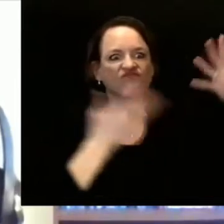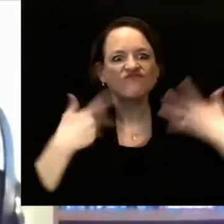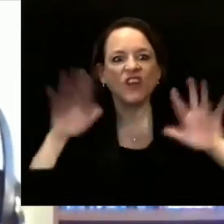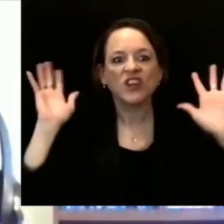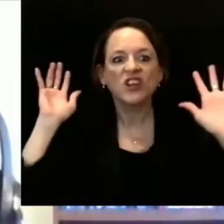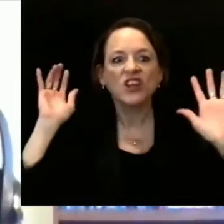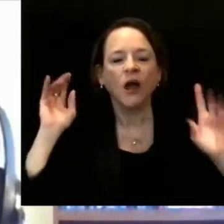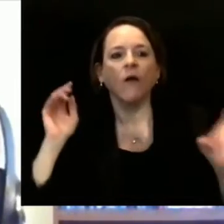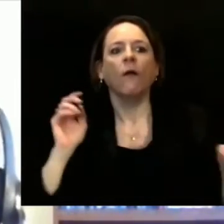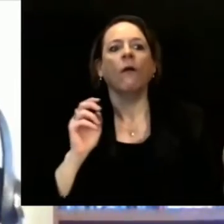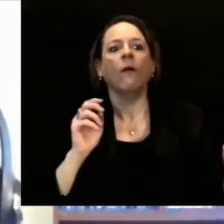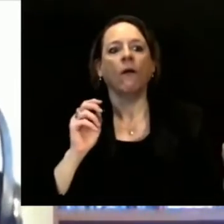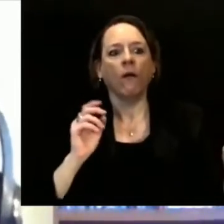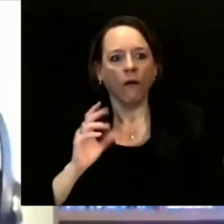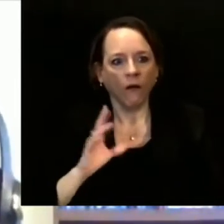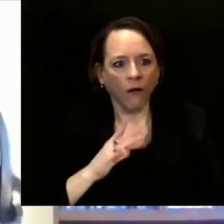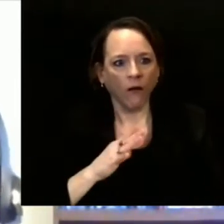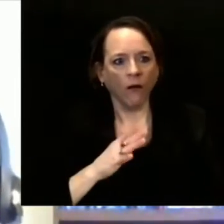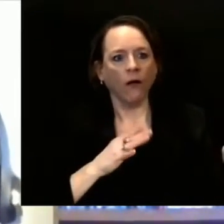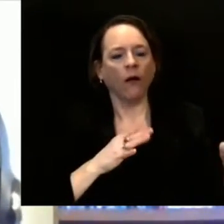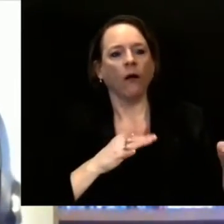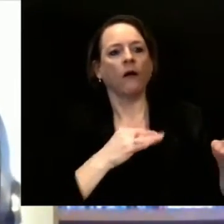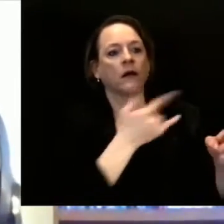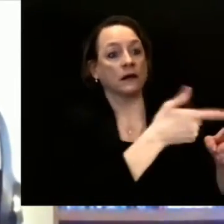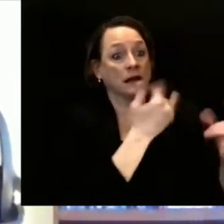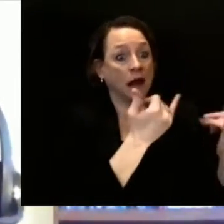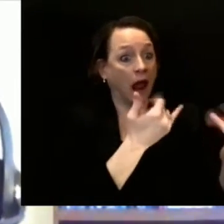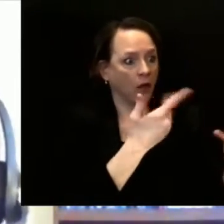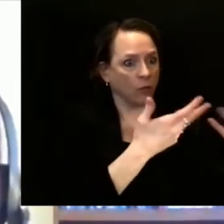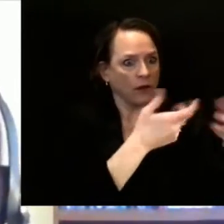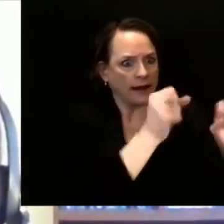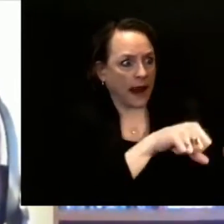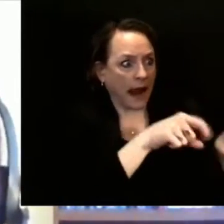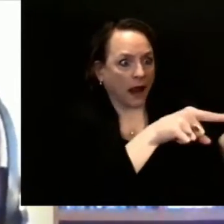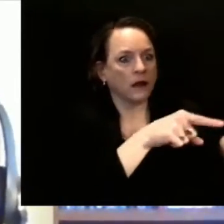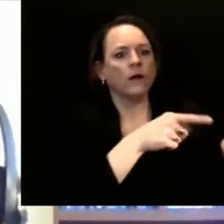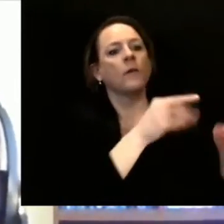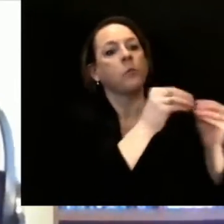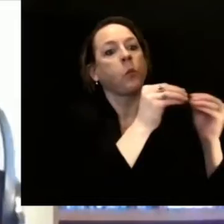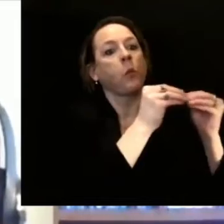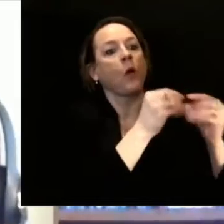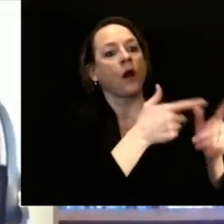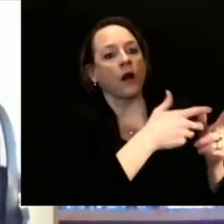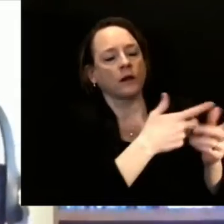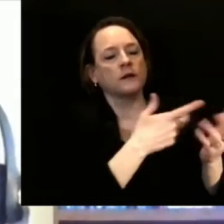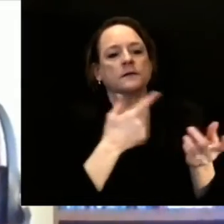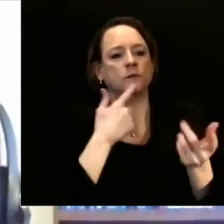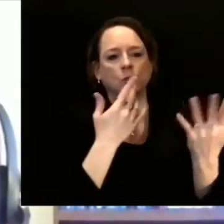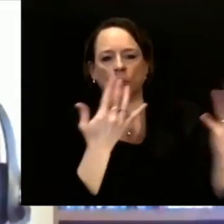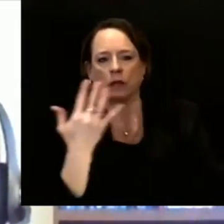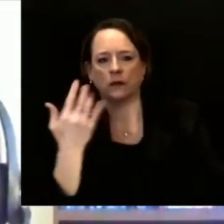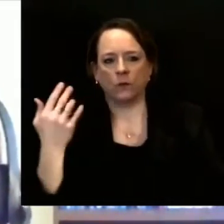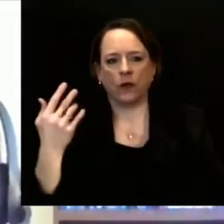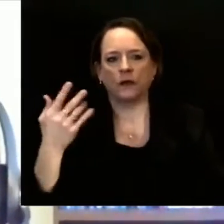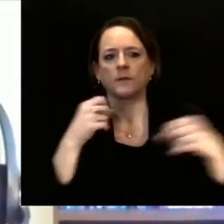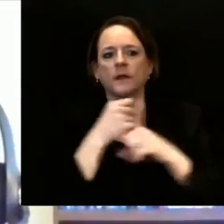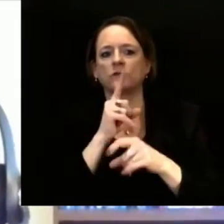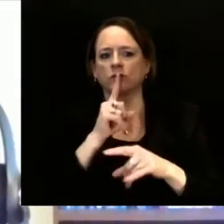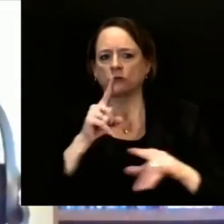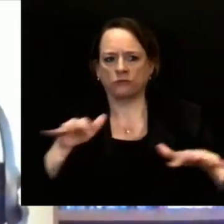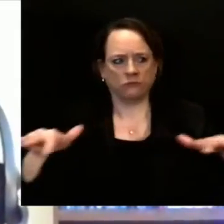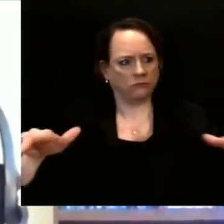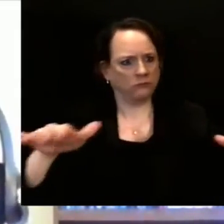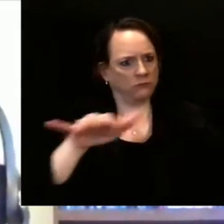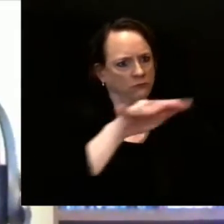at a way that allows everybody across our state to continue to move forward forward and vaccinating as